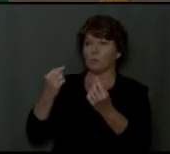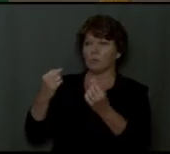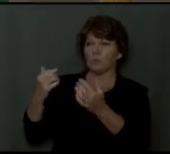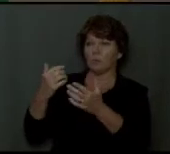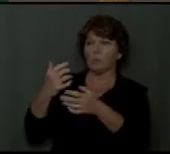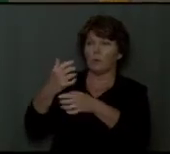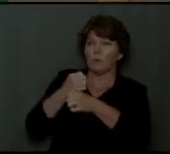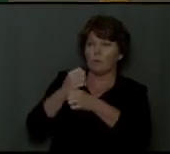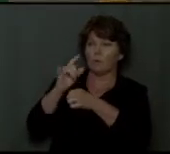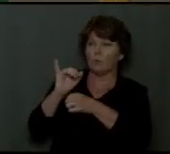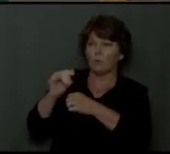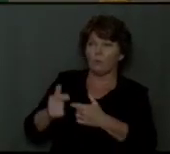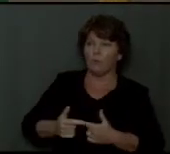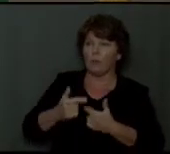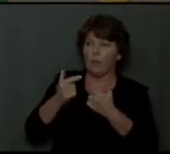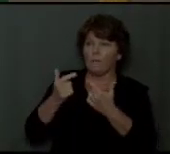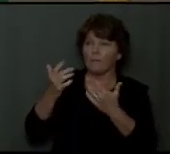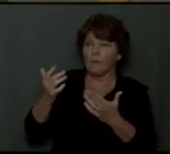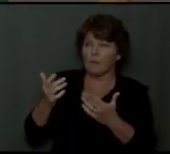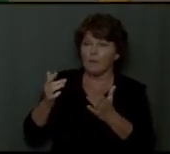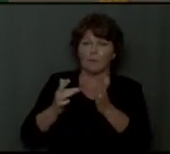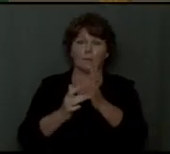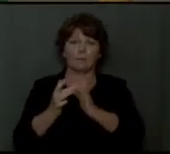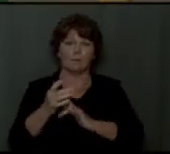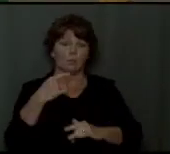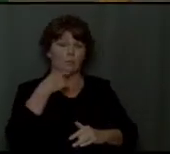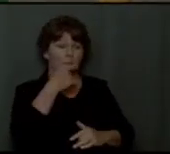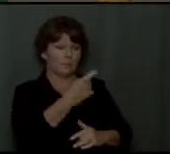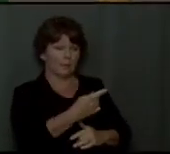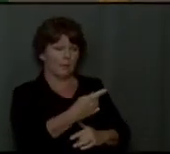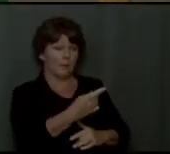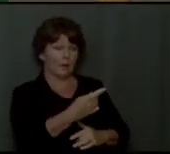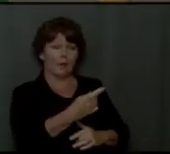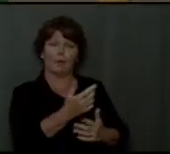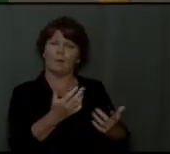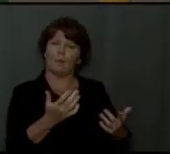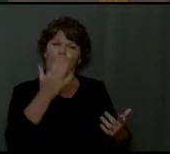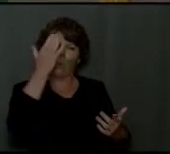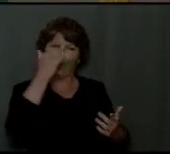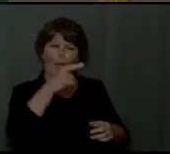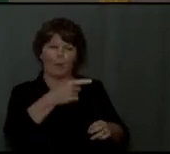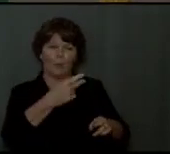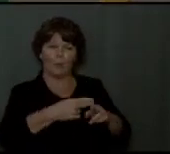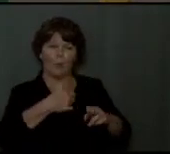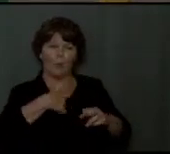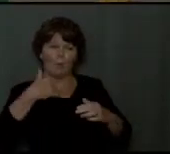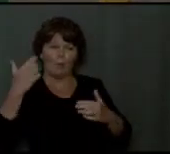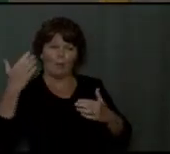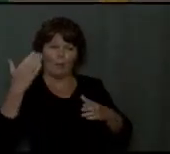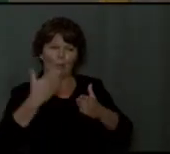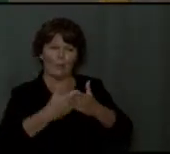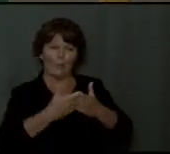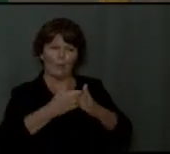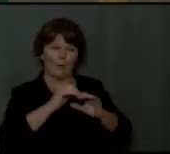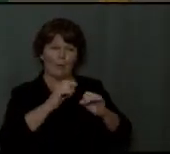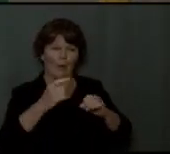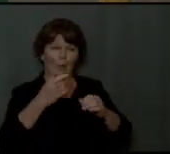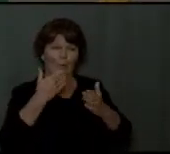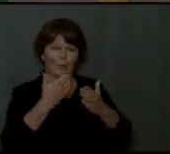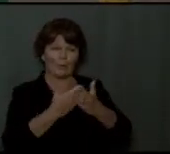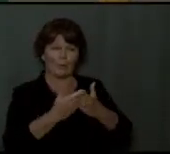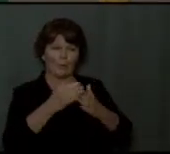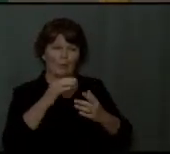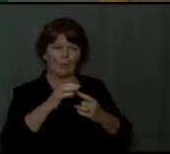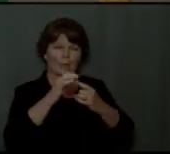inherit eternal life? And Jesus said to him, Why do you call me good? No man is good except